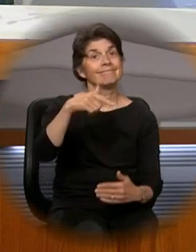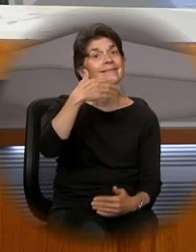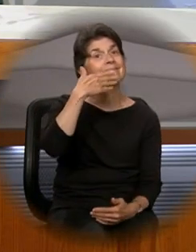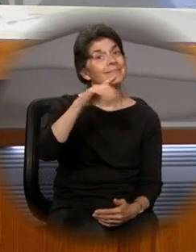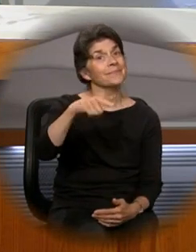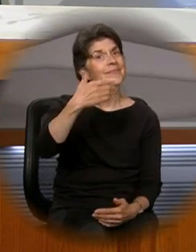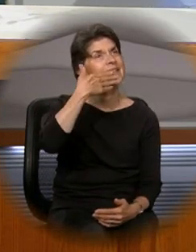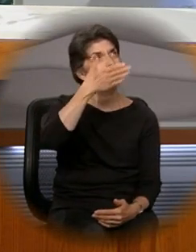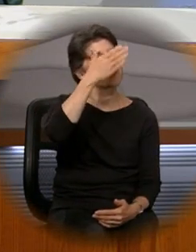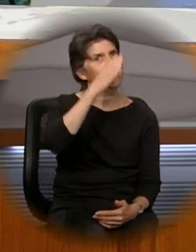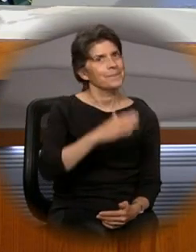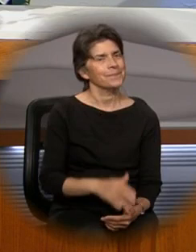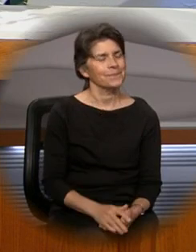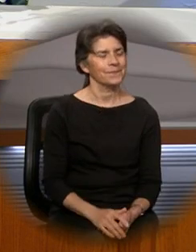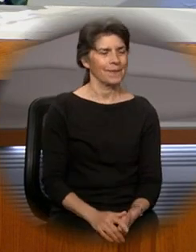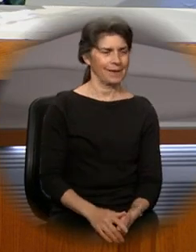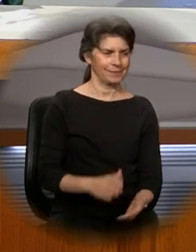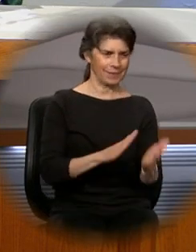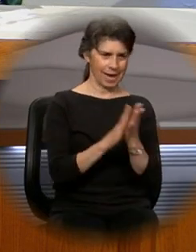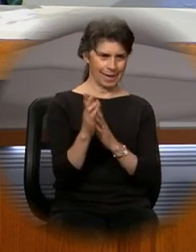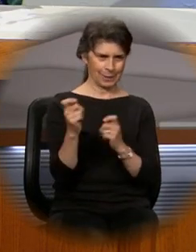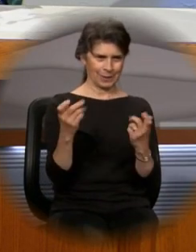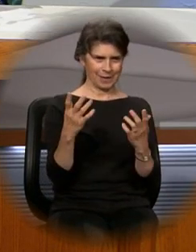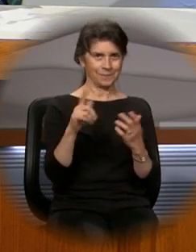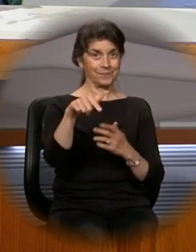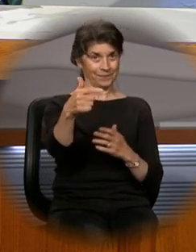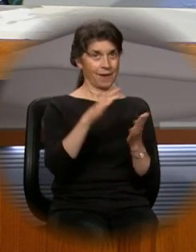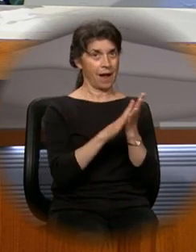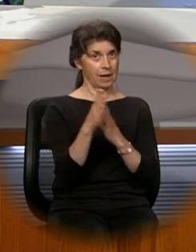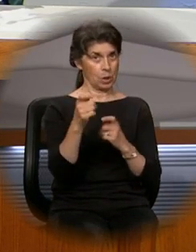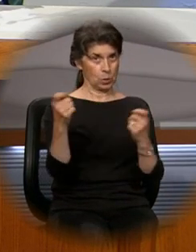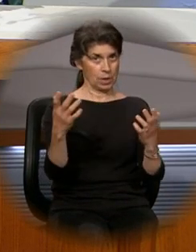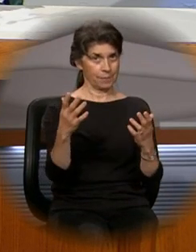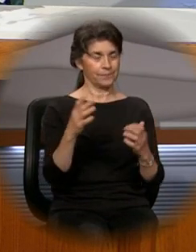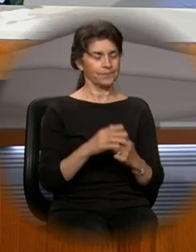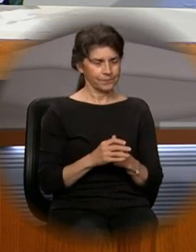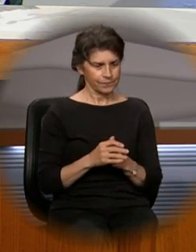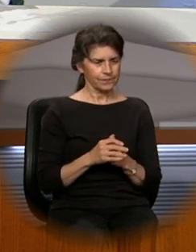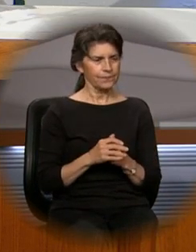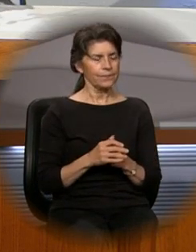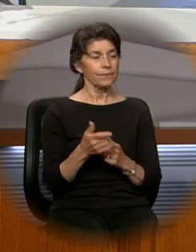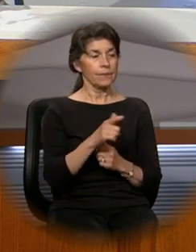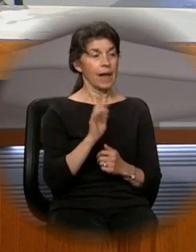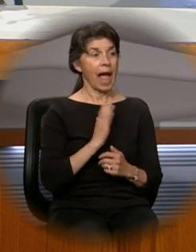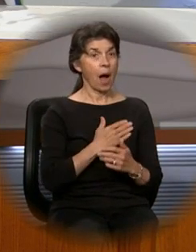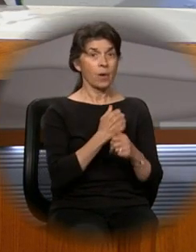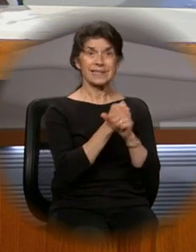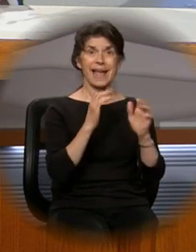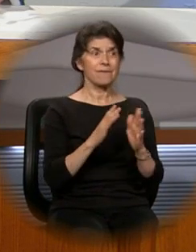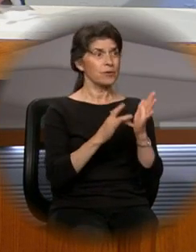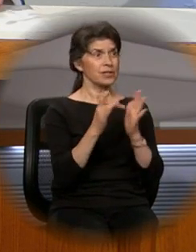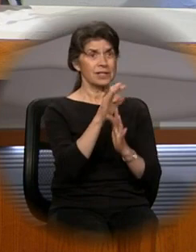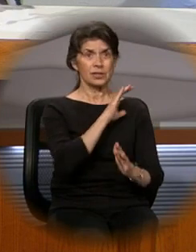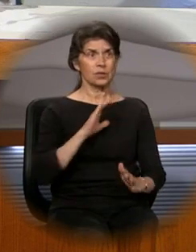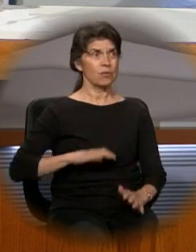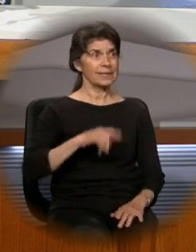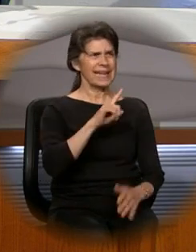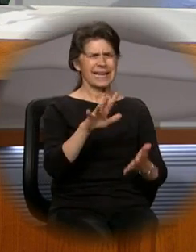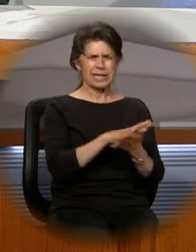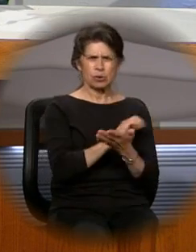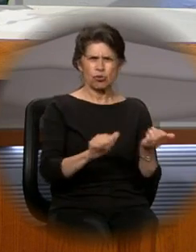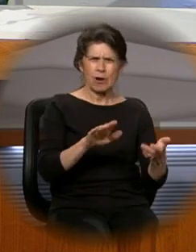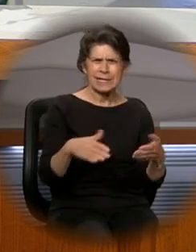Alleluia. Alleluia. Our Savior Jesus Christ destroyed death and brought life